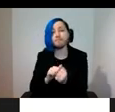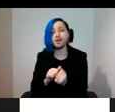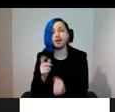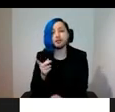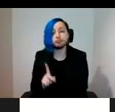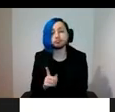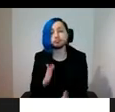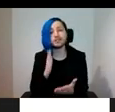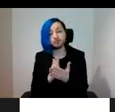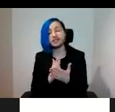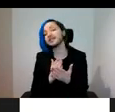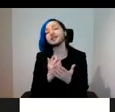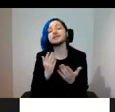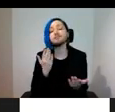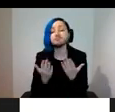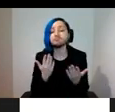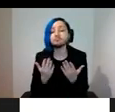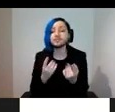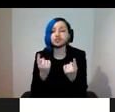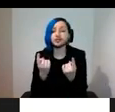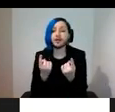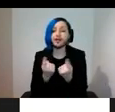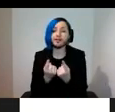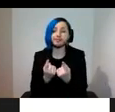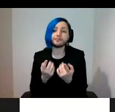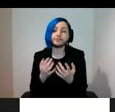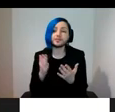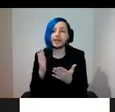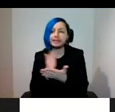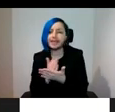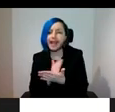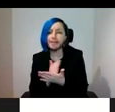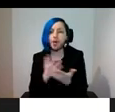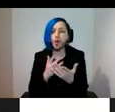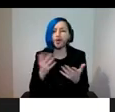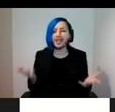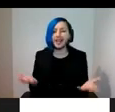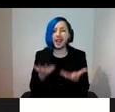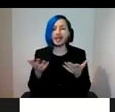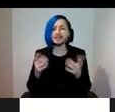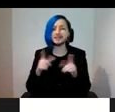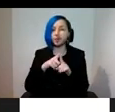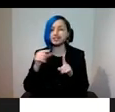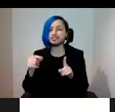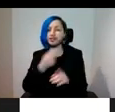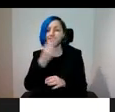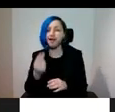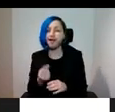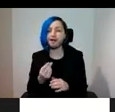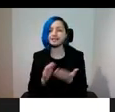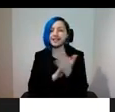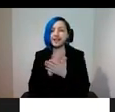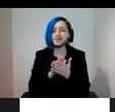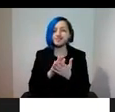resembles much of what is often seen as the dilemma, or the unbearable lightness of digital art, that holds the illusion of